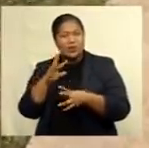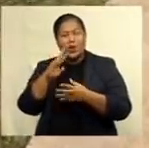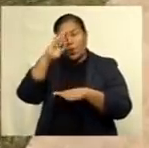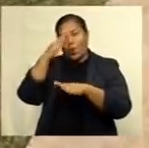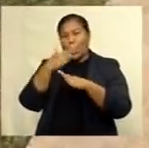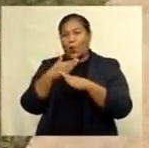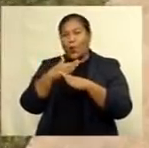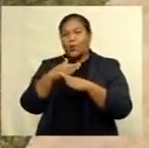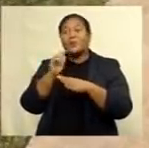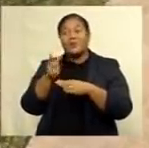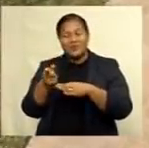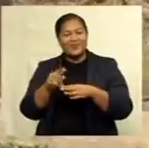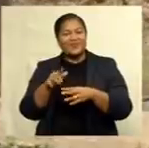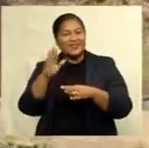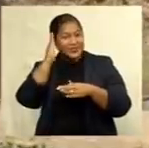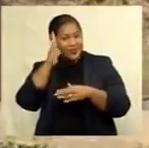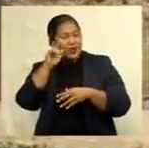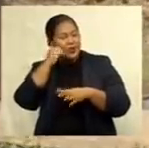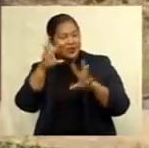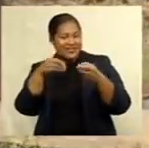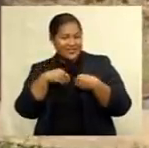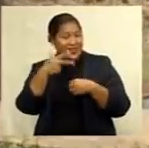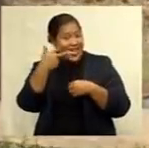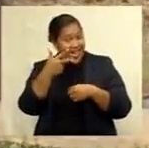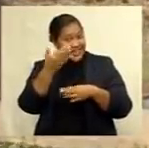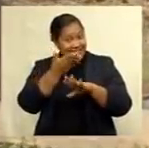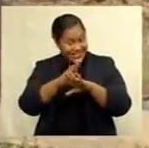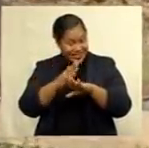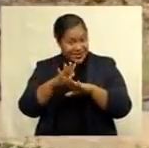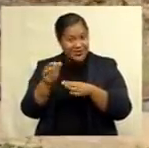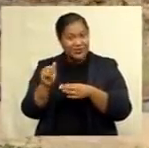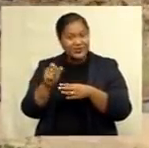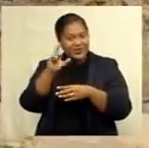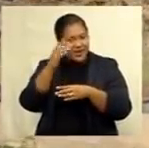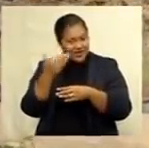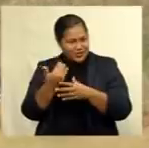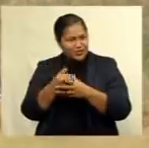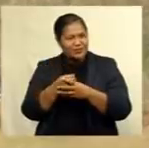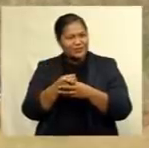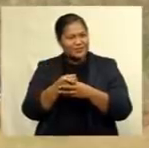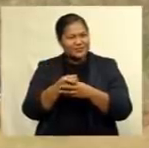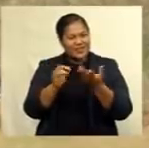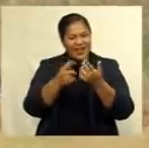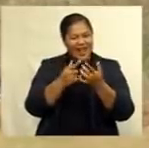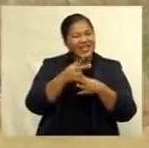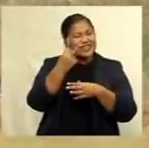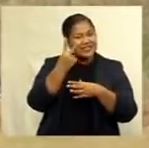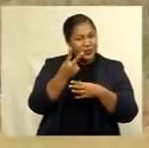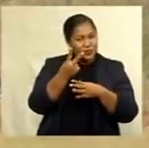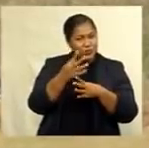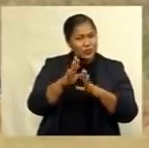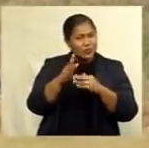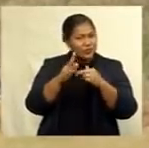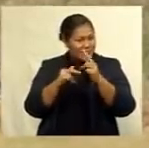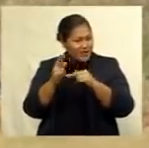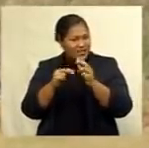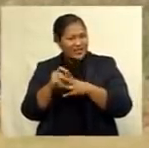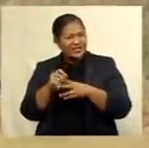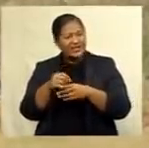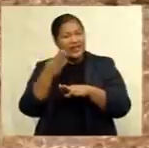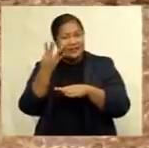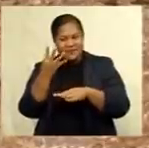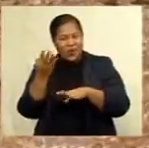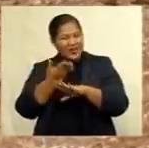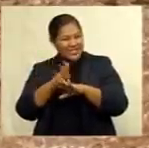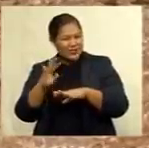Lekutu Secondary will get eight new classrooms inclusive of ablution blocks, a new dormitory, a new dining hall, and four new